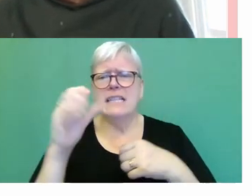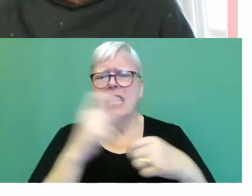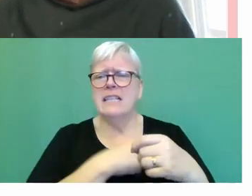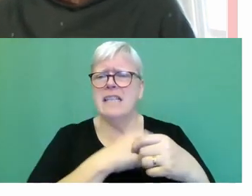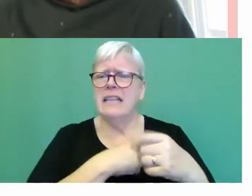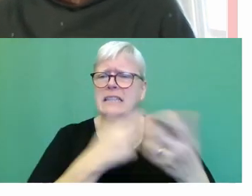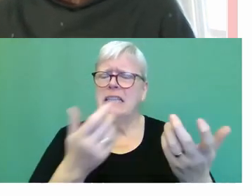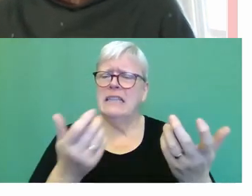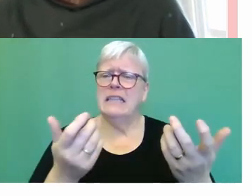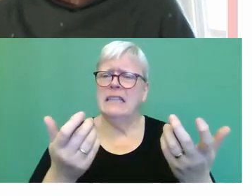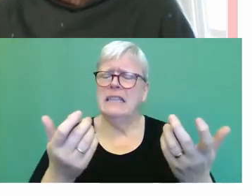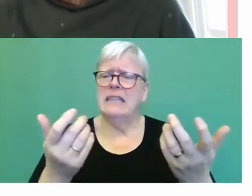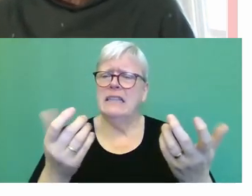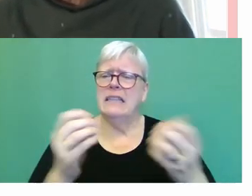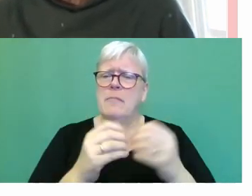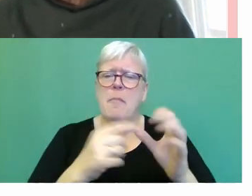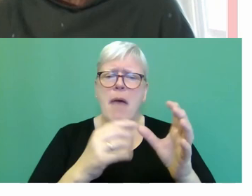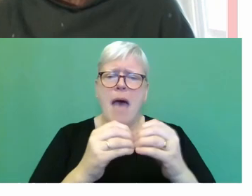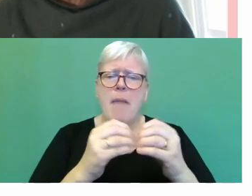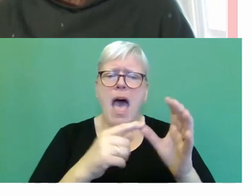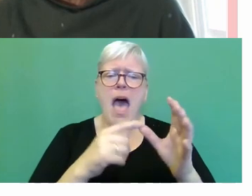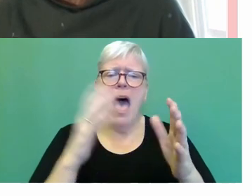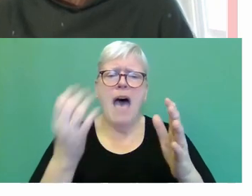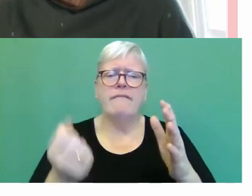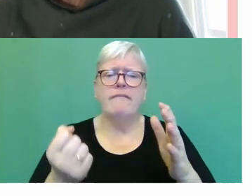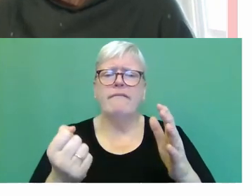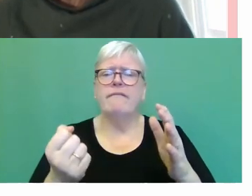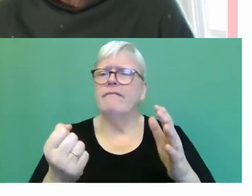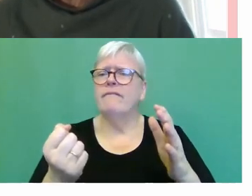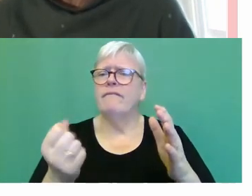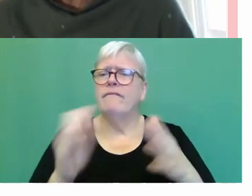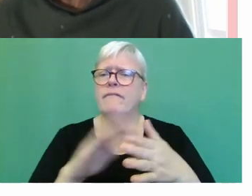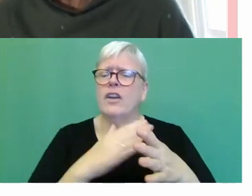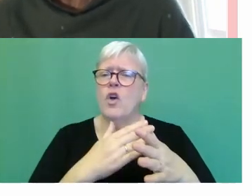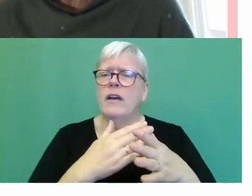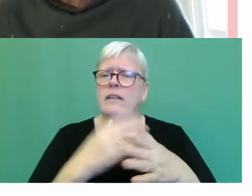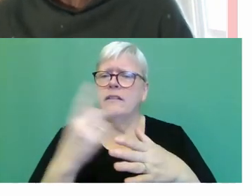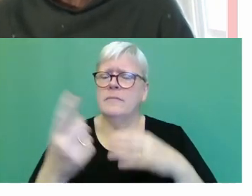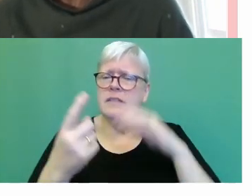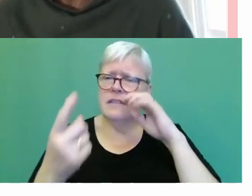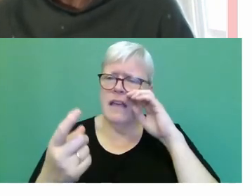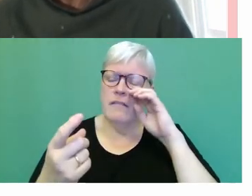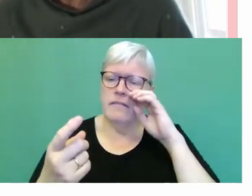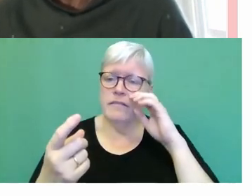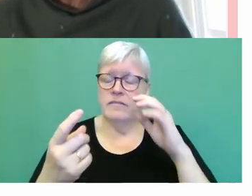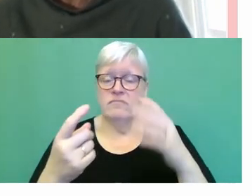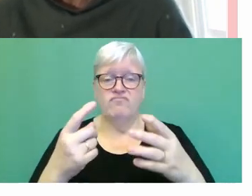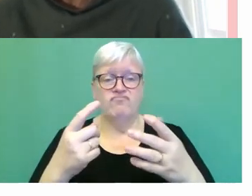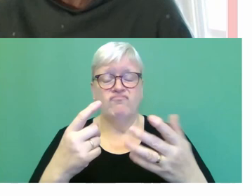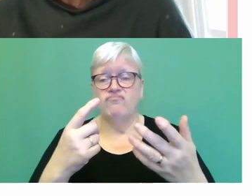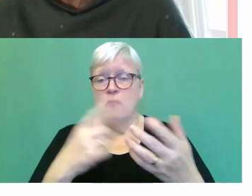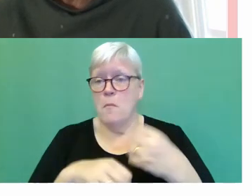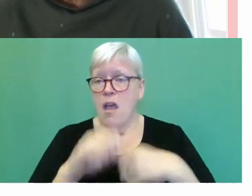that Baba has, because if he's climbed, he's climbed up the ladder from very poor